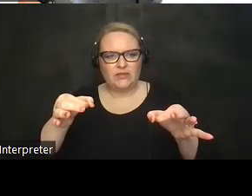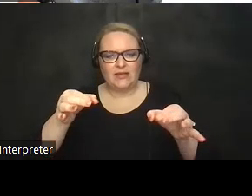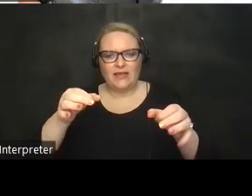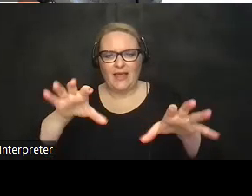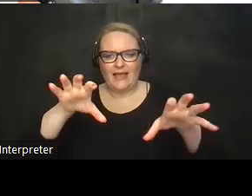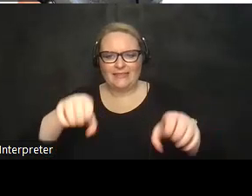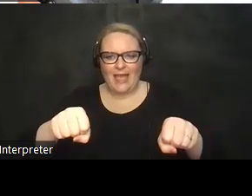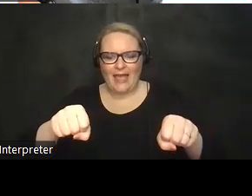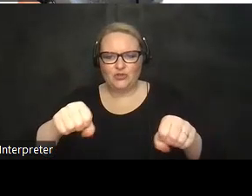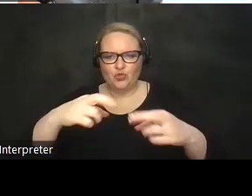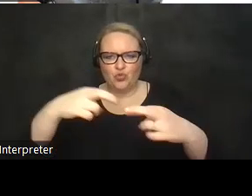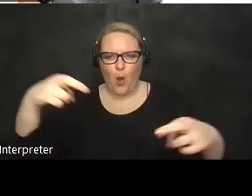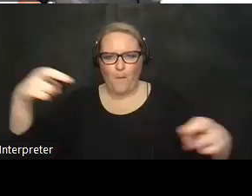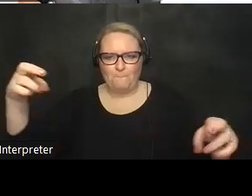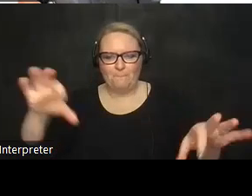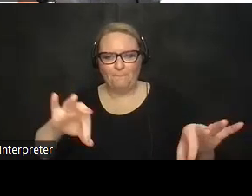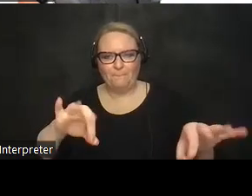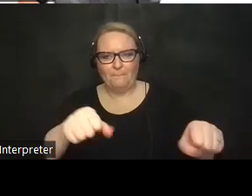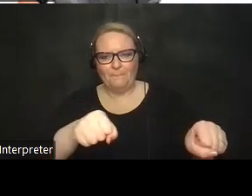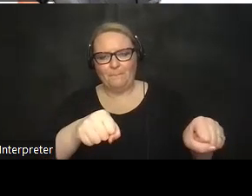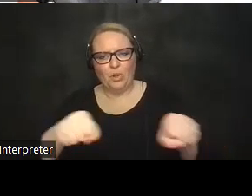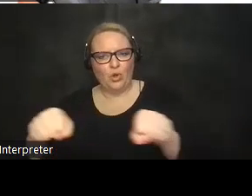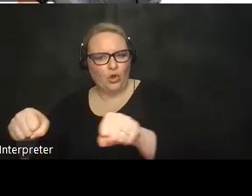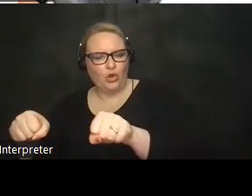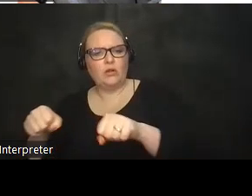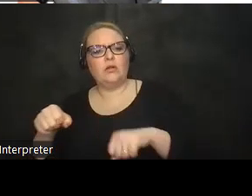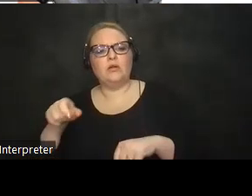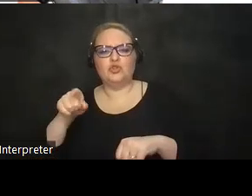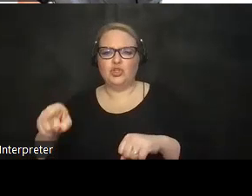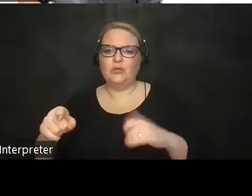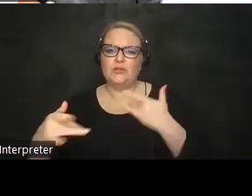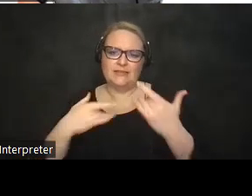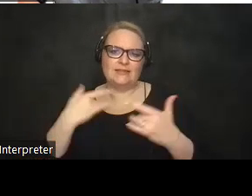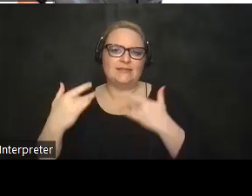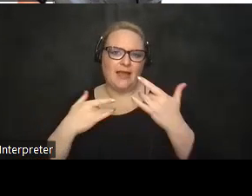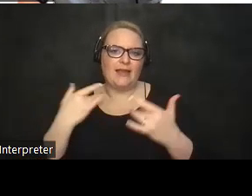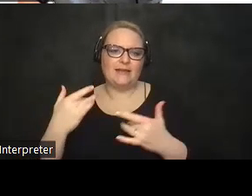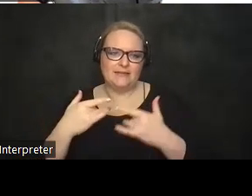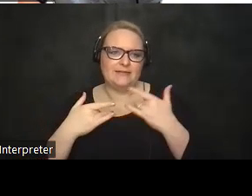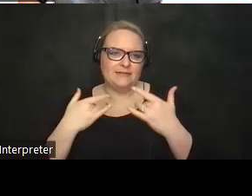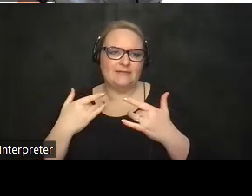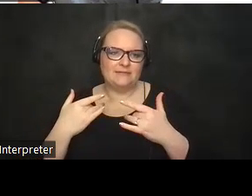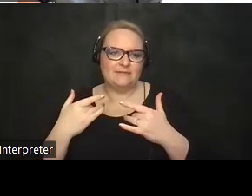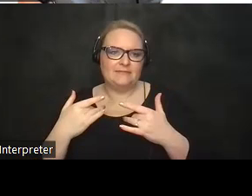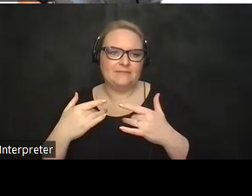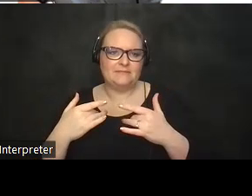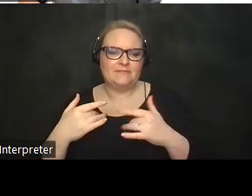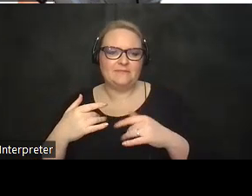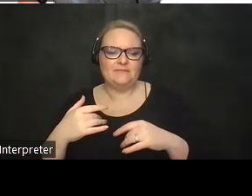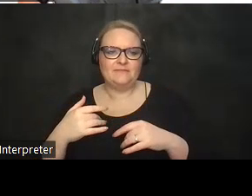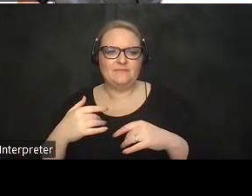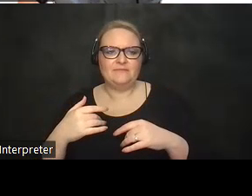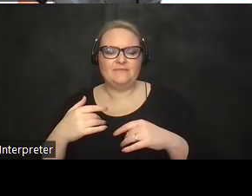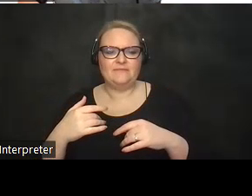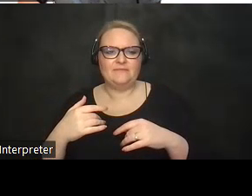and and pulled her with it and again she was she was quite pleased um with that and it had that kind